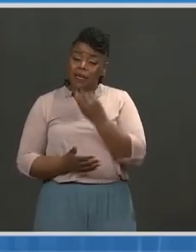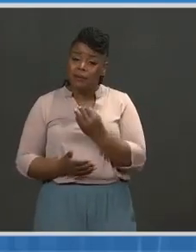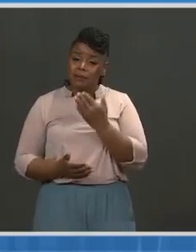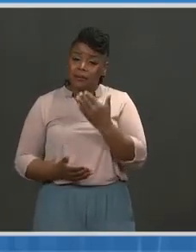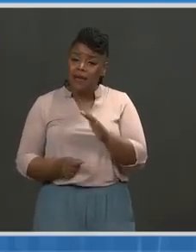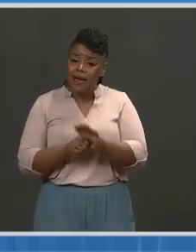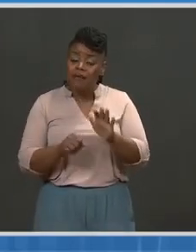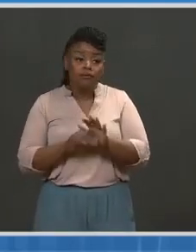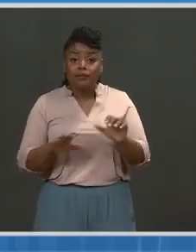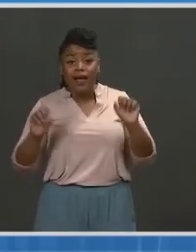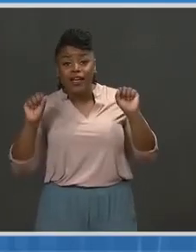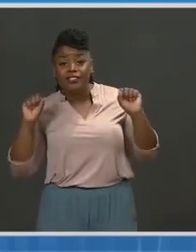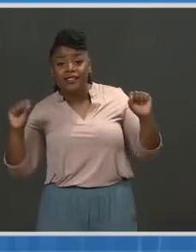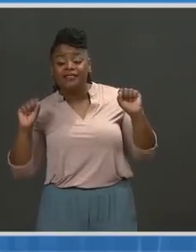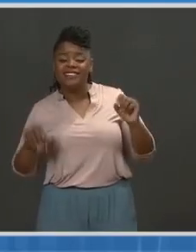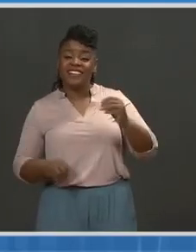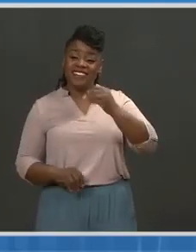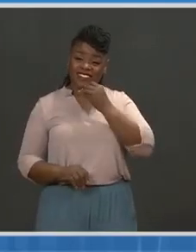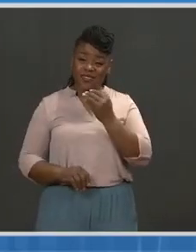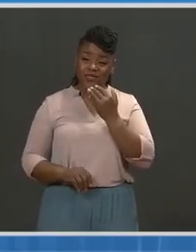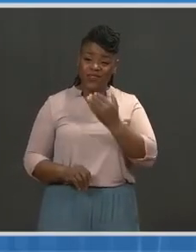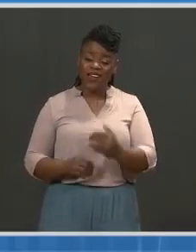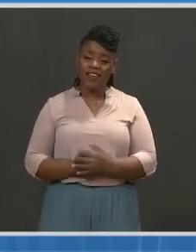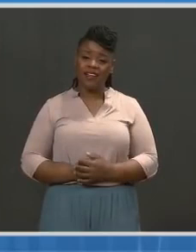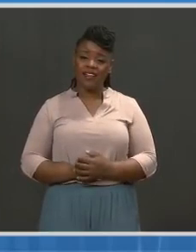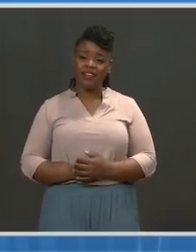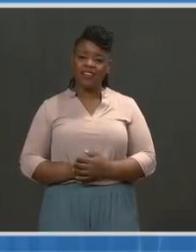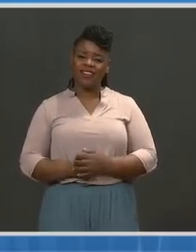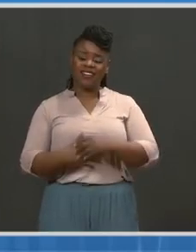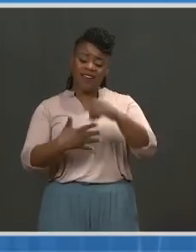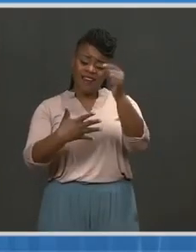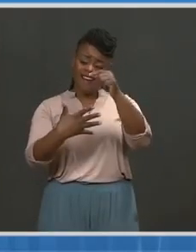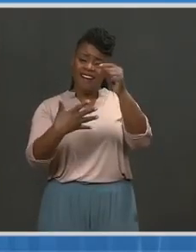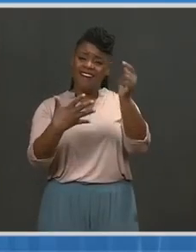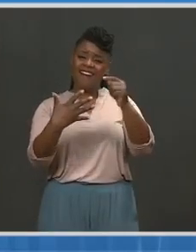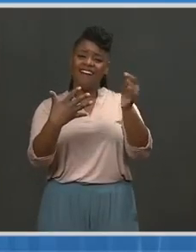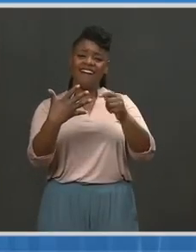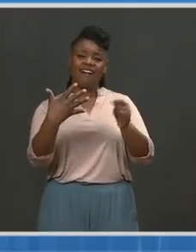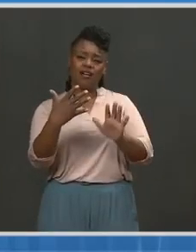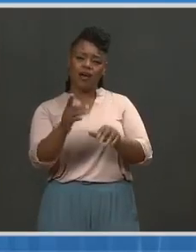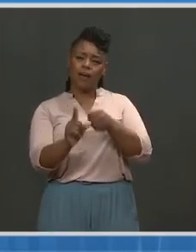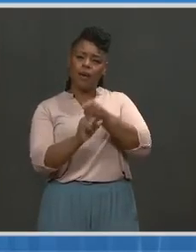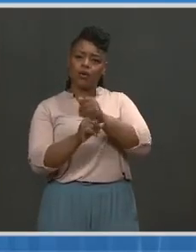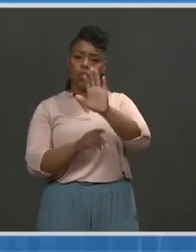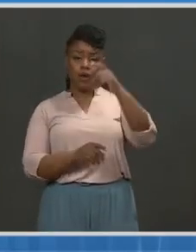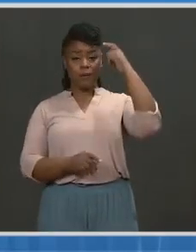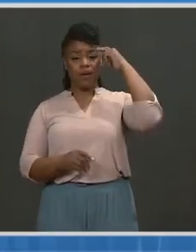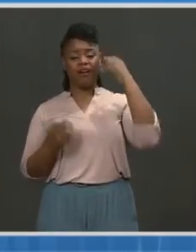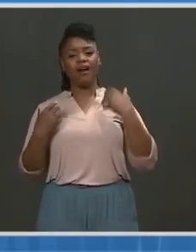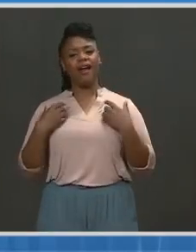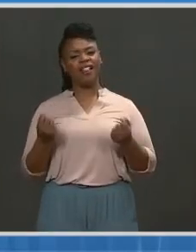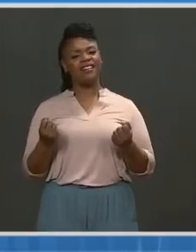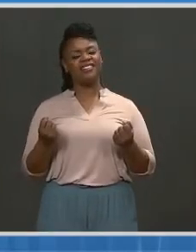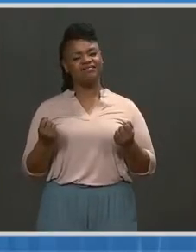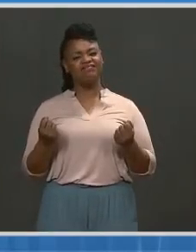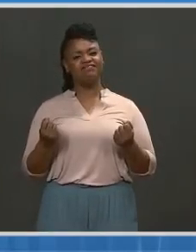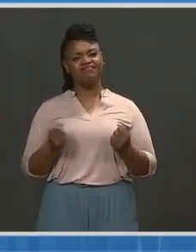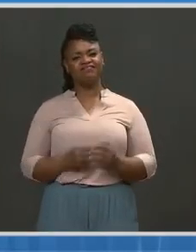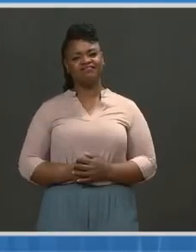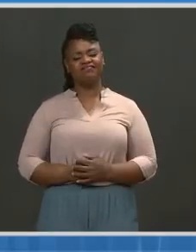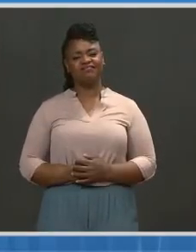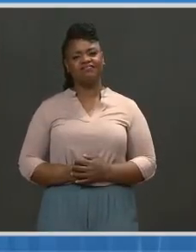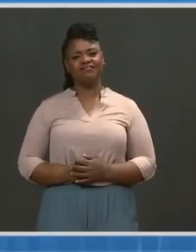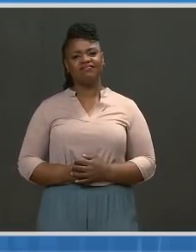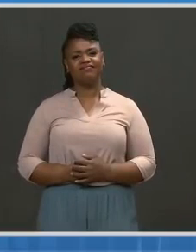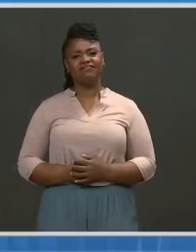meals, and get regular exercise. Doing these simple actions can make such a difference in how we feel and how we respond